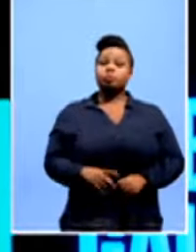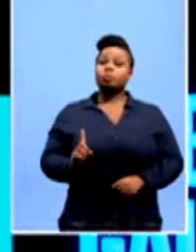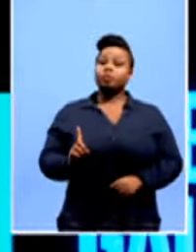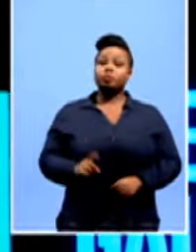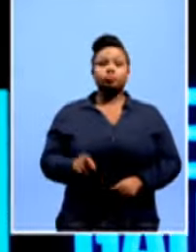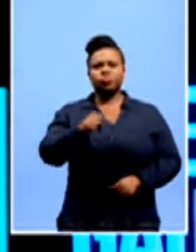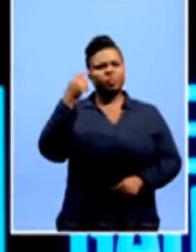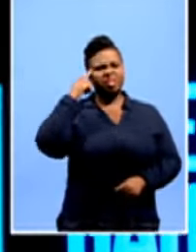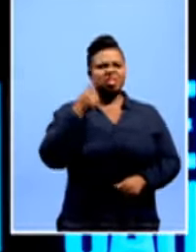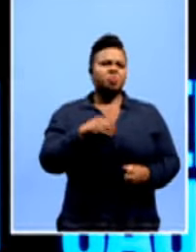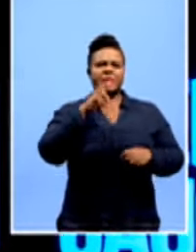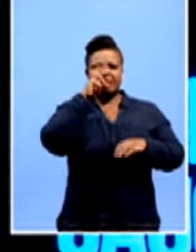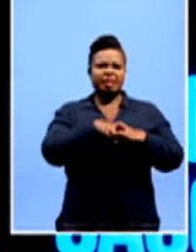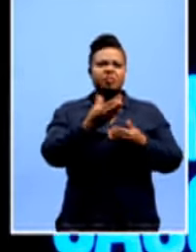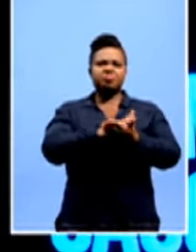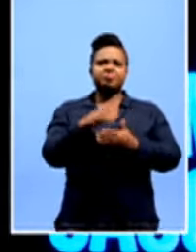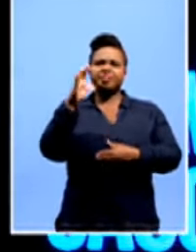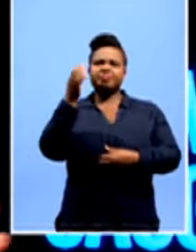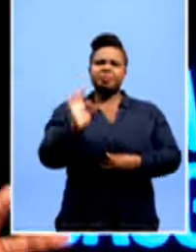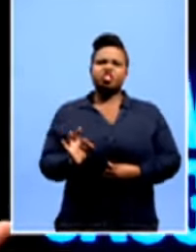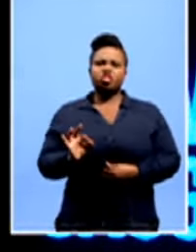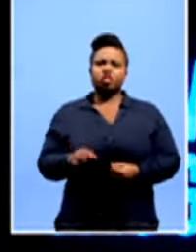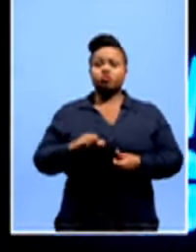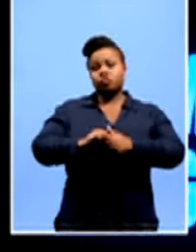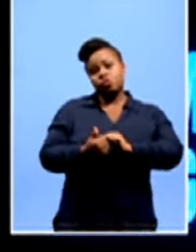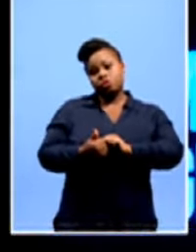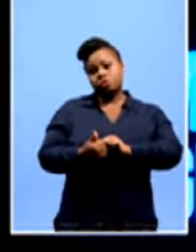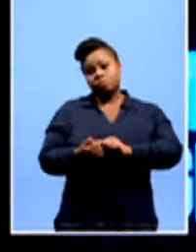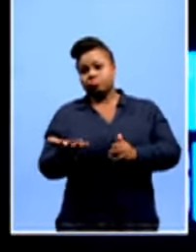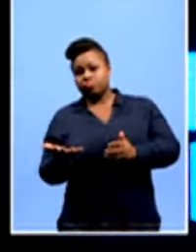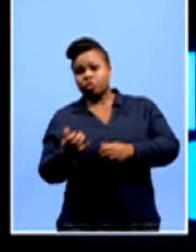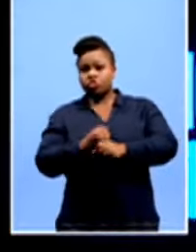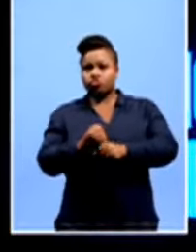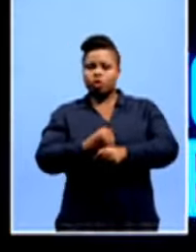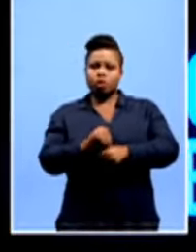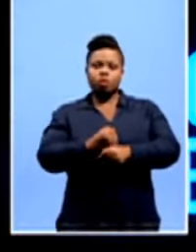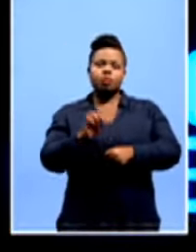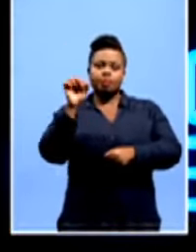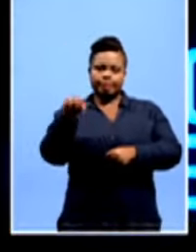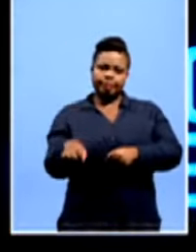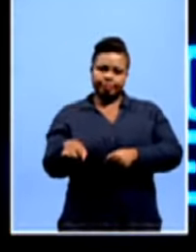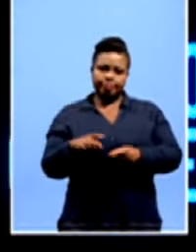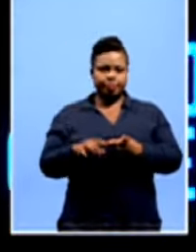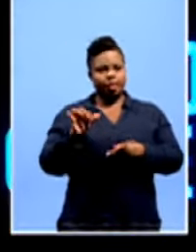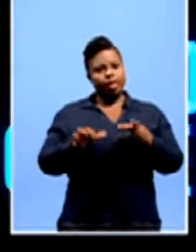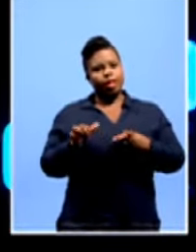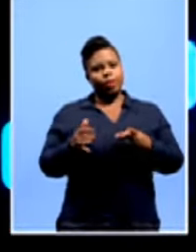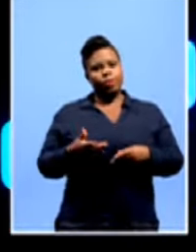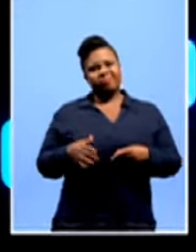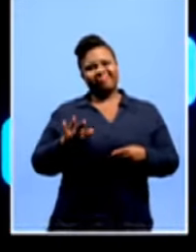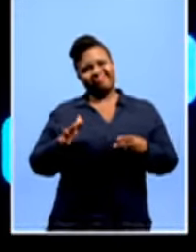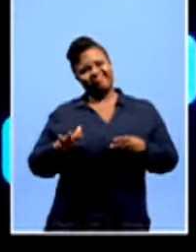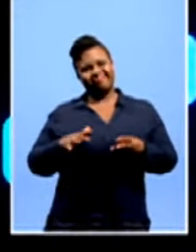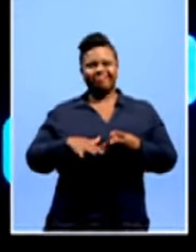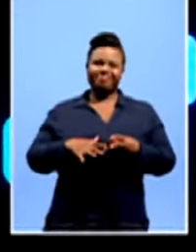this evening. Do we need quotas in sport? You've got to look at it both ways. Green is the colour for yes. Yellow, if you're